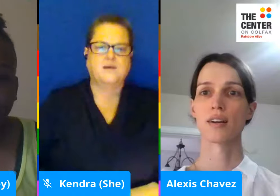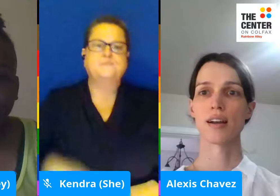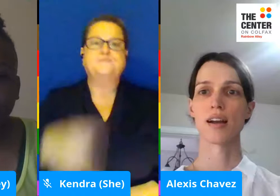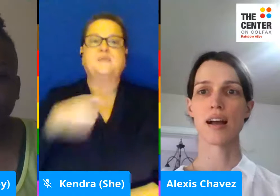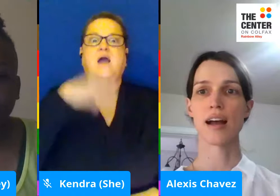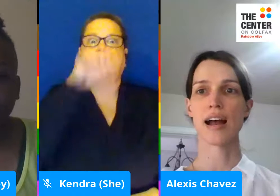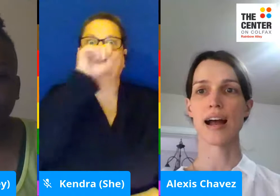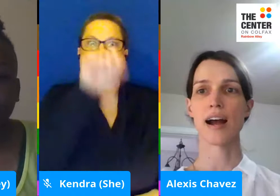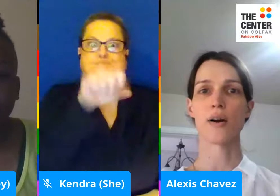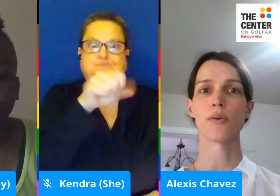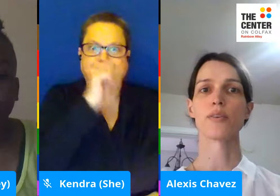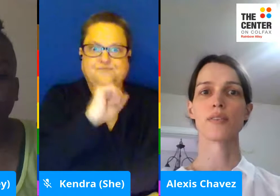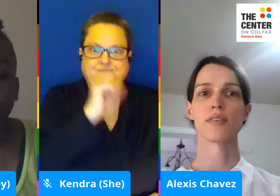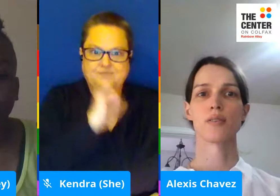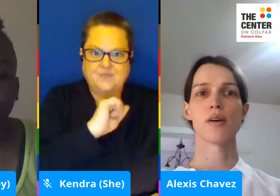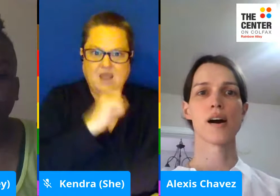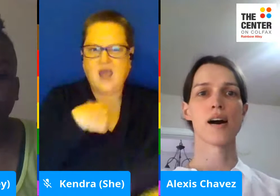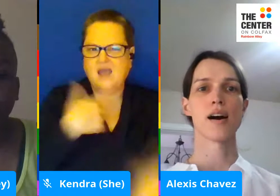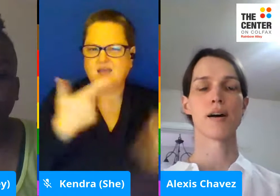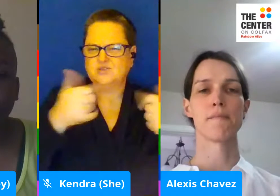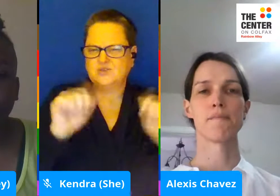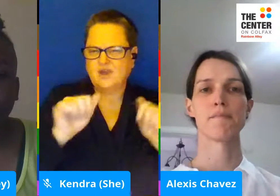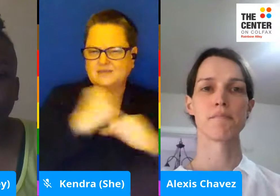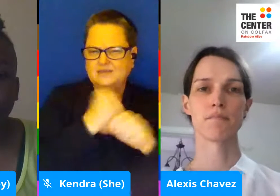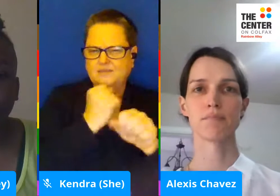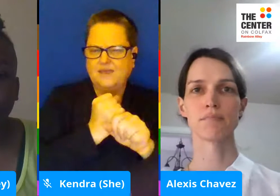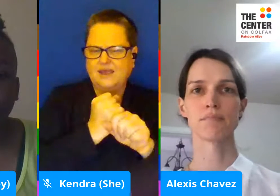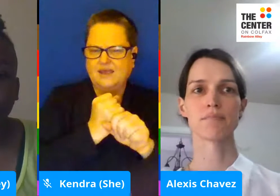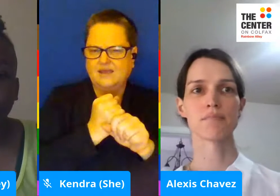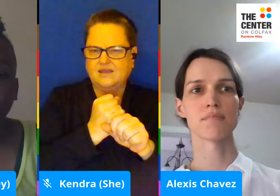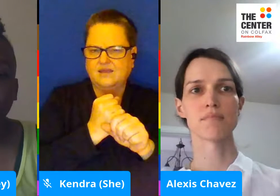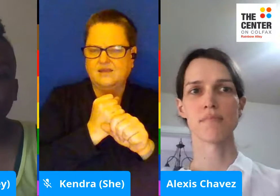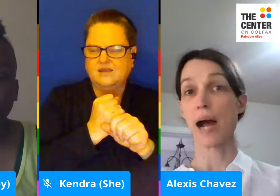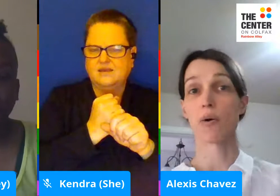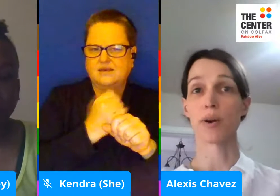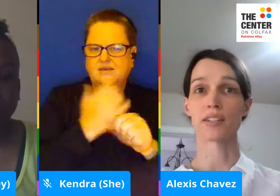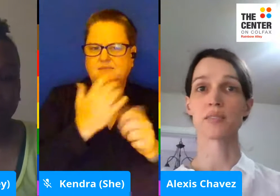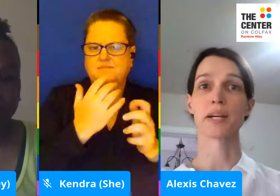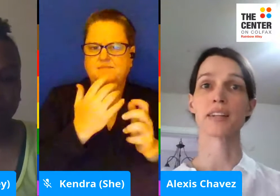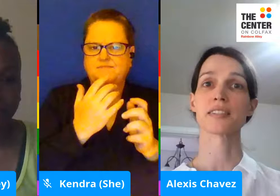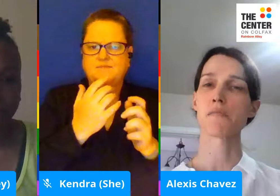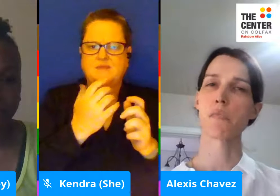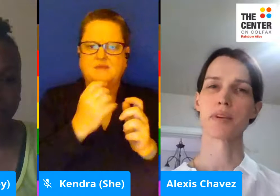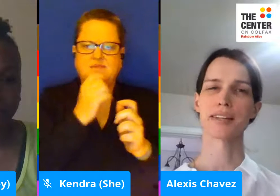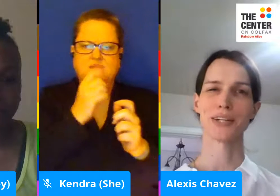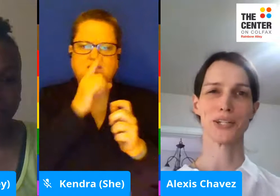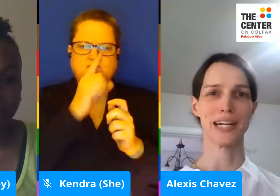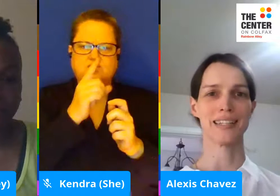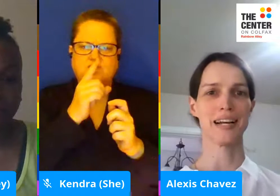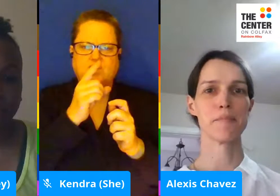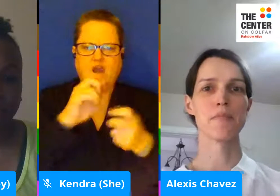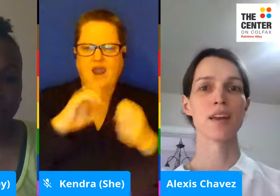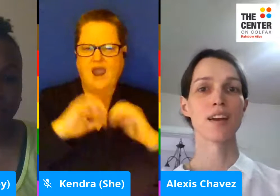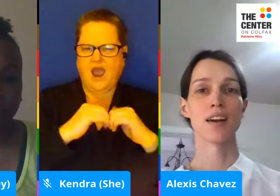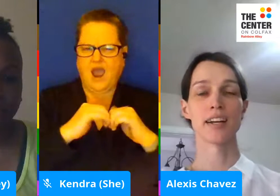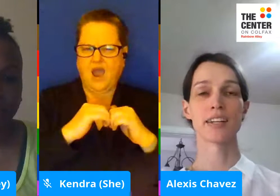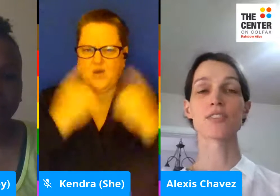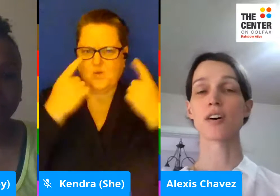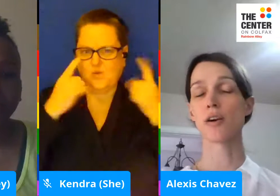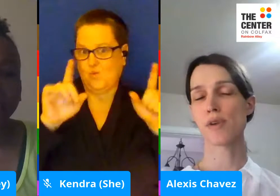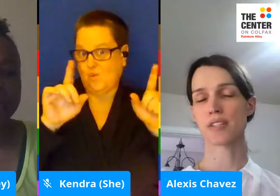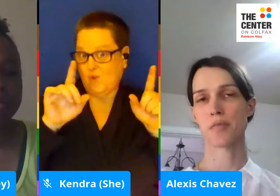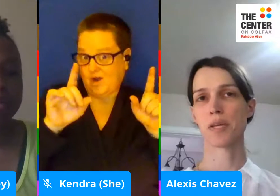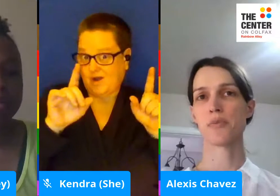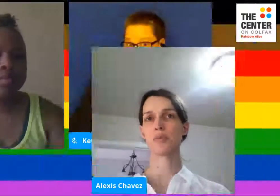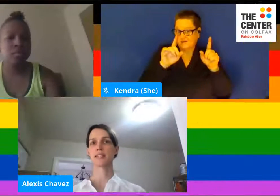how it works. Not that good at it yet. And